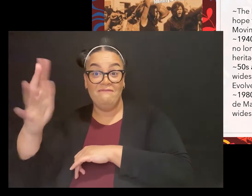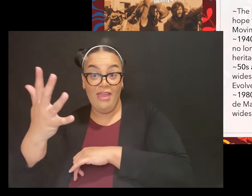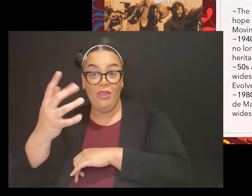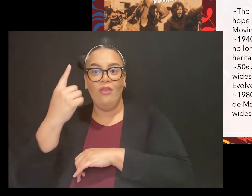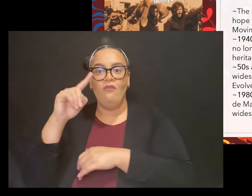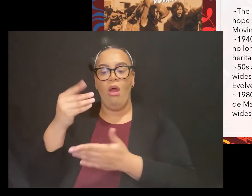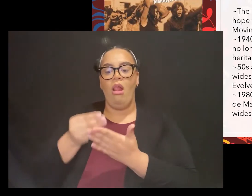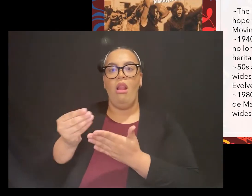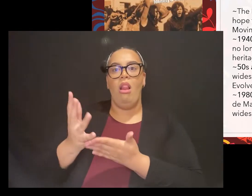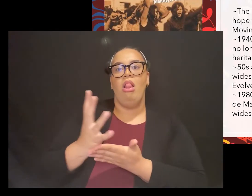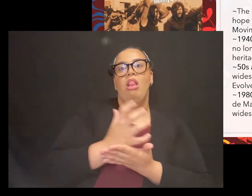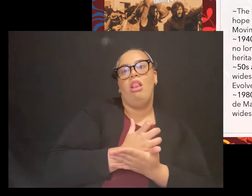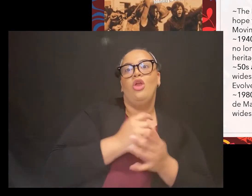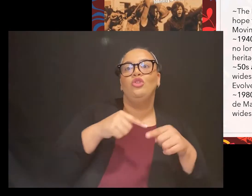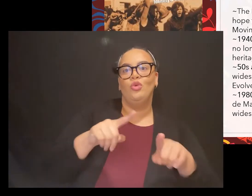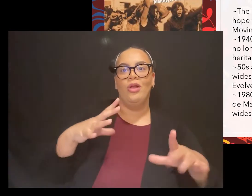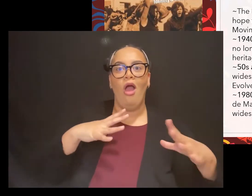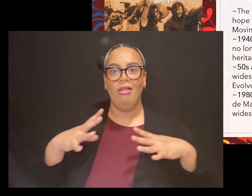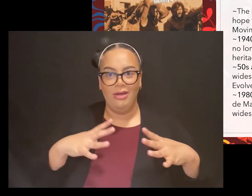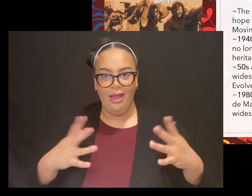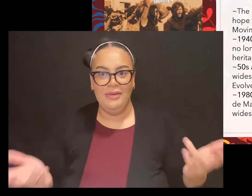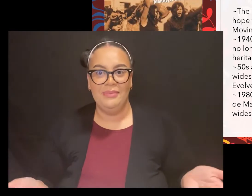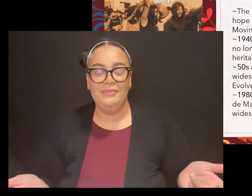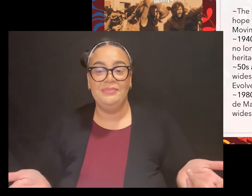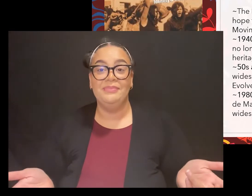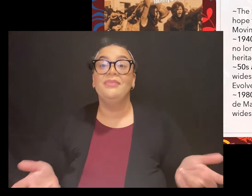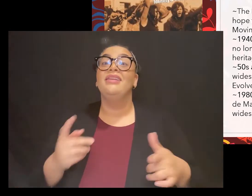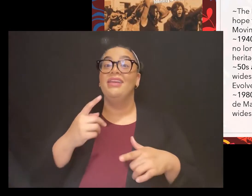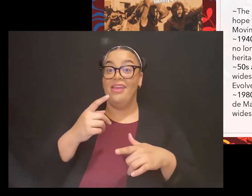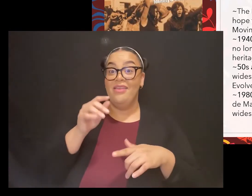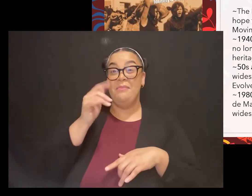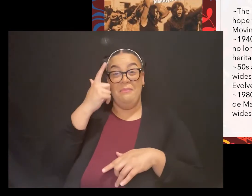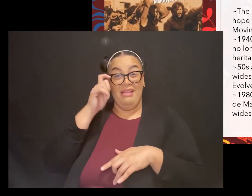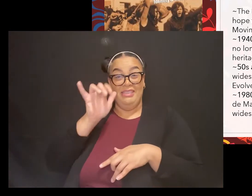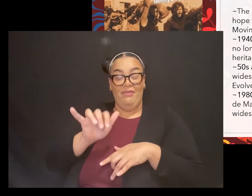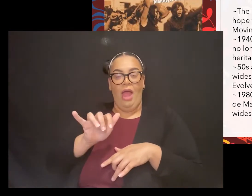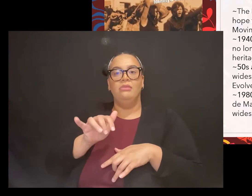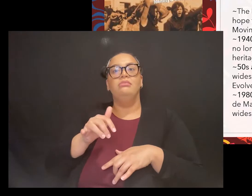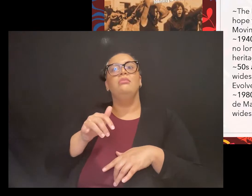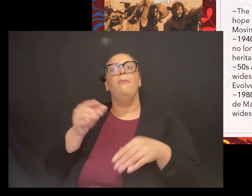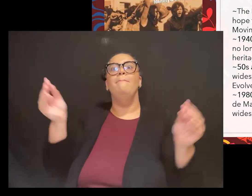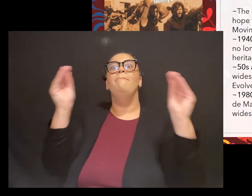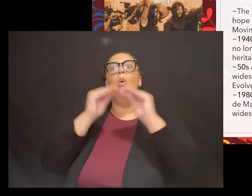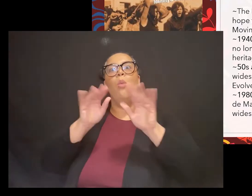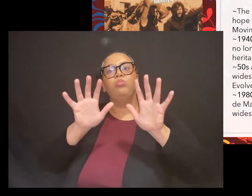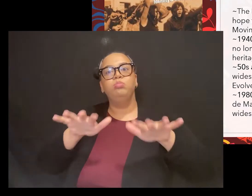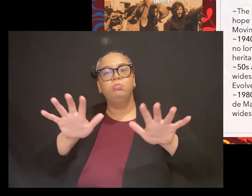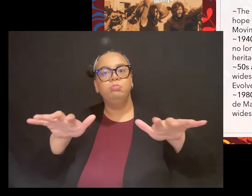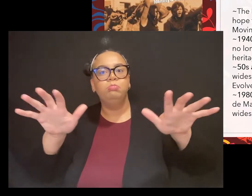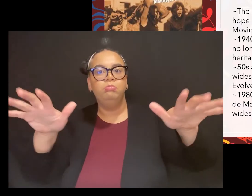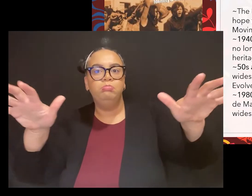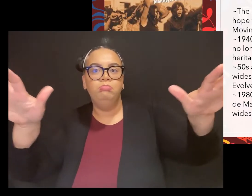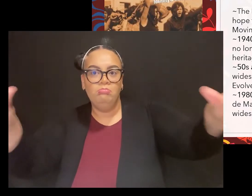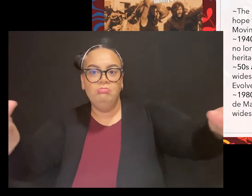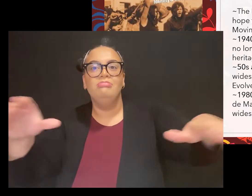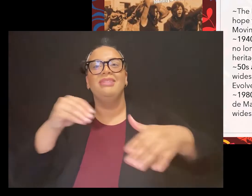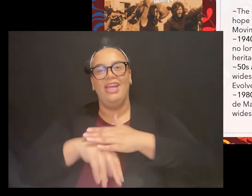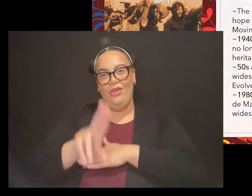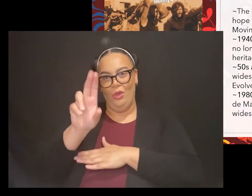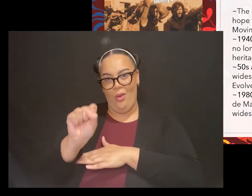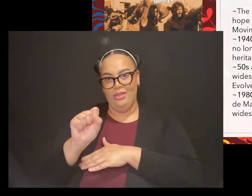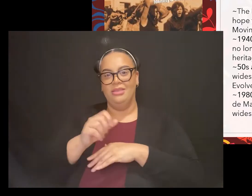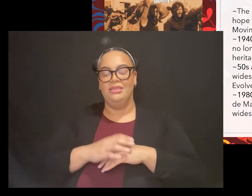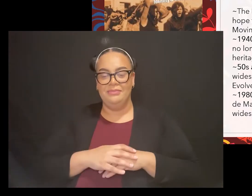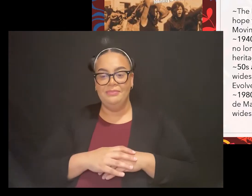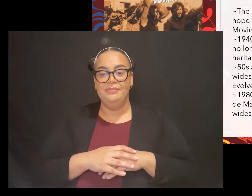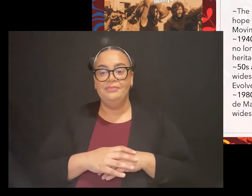holiday across the United States. So a little bit more about the Chicano movement. In